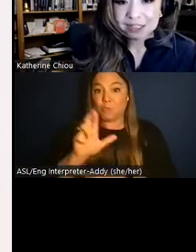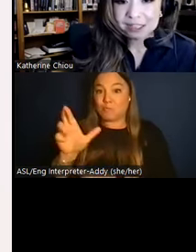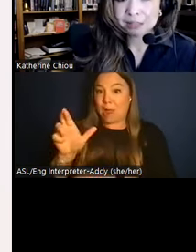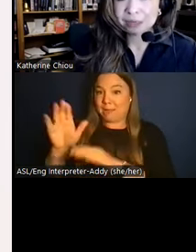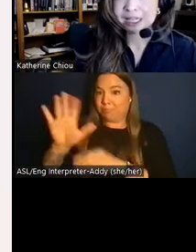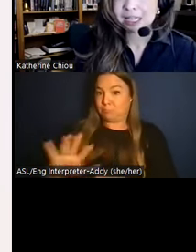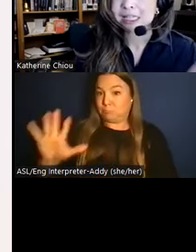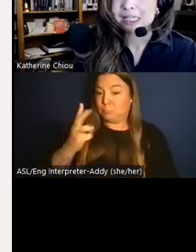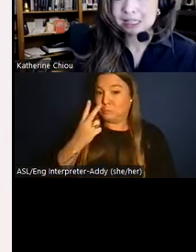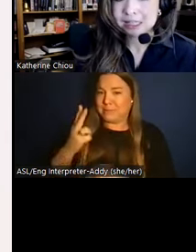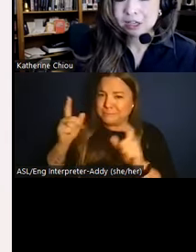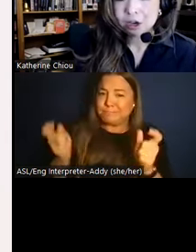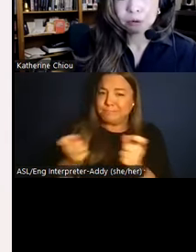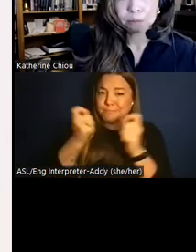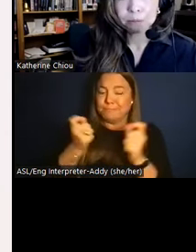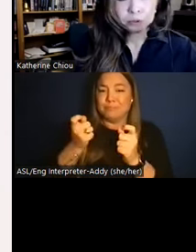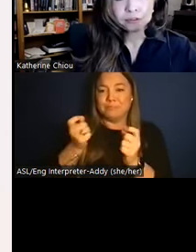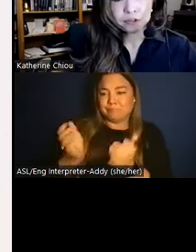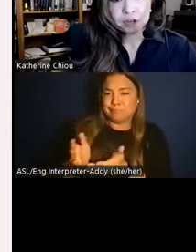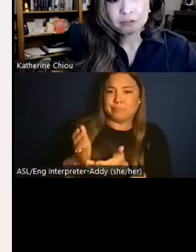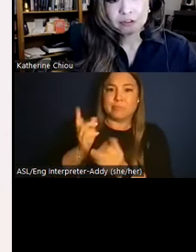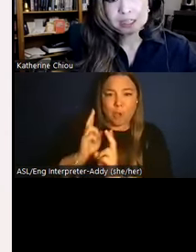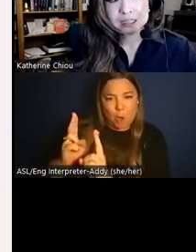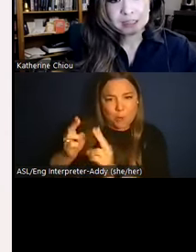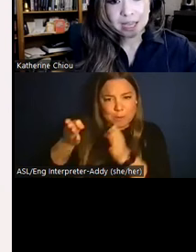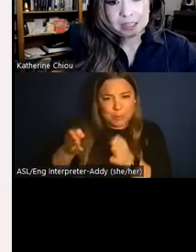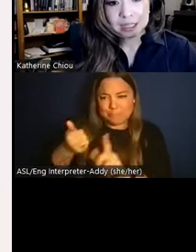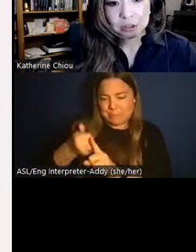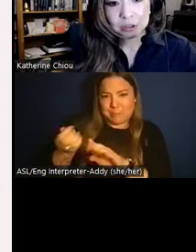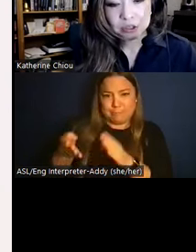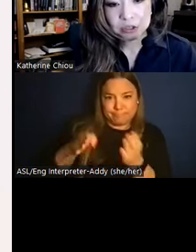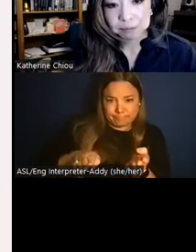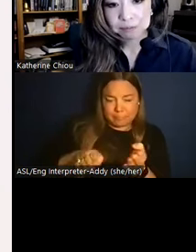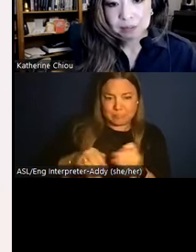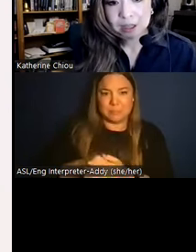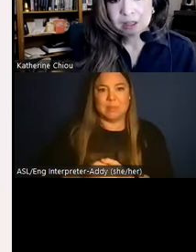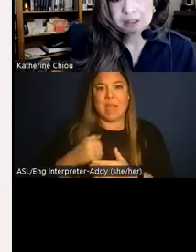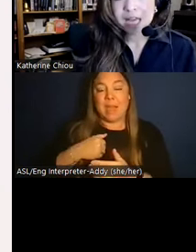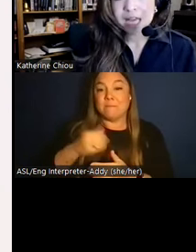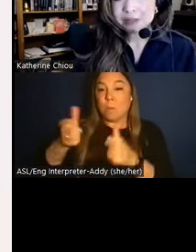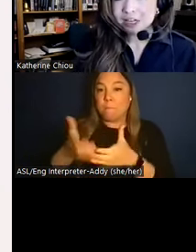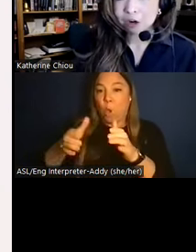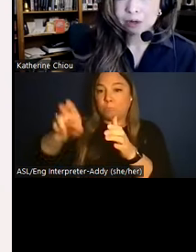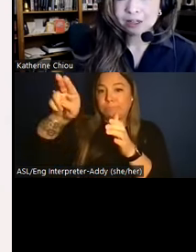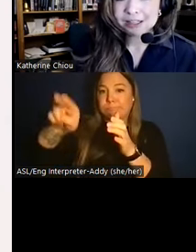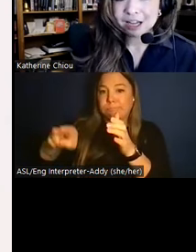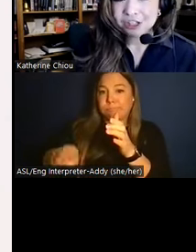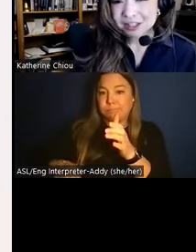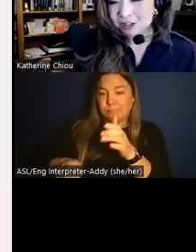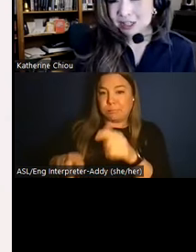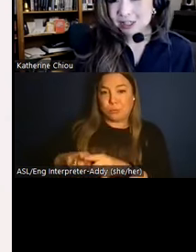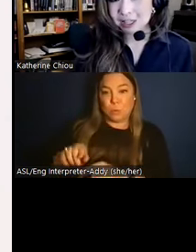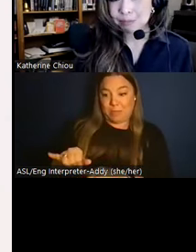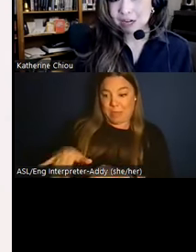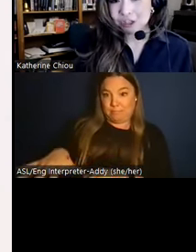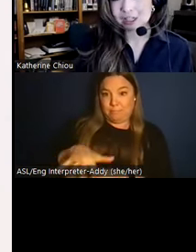festivities celebrating the deceased, where bowls of food offerings descend into the tomb. This captivating artwork is not just